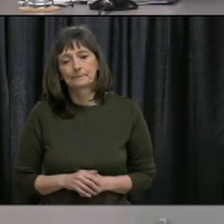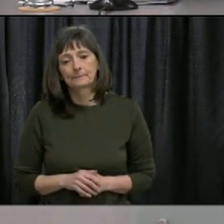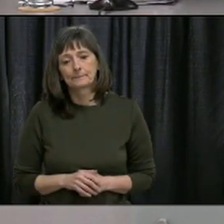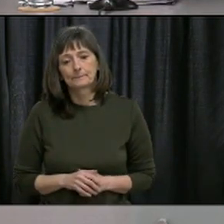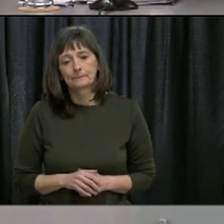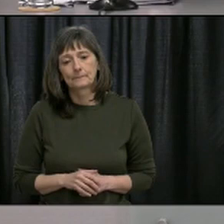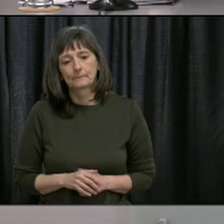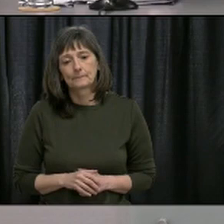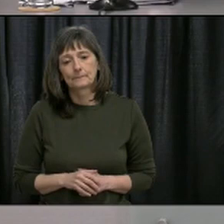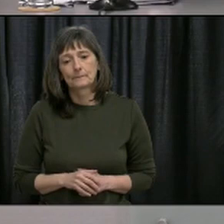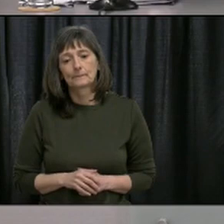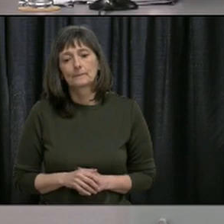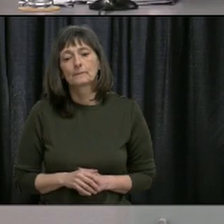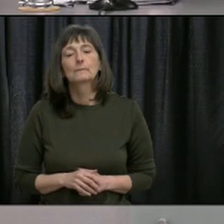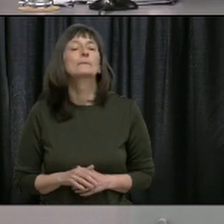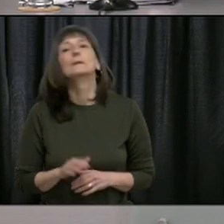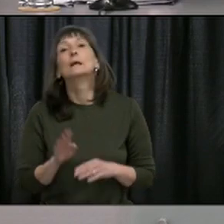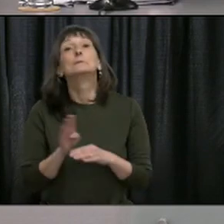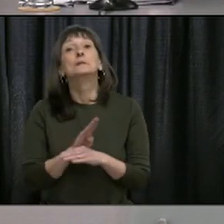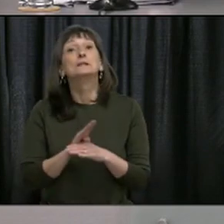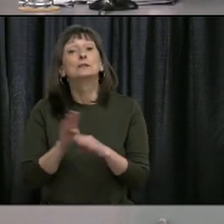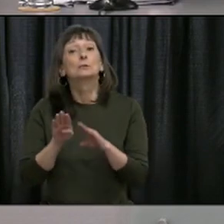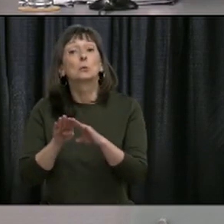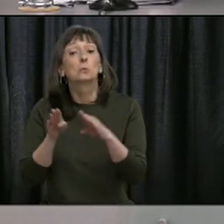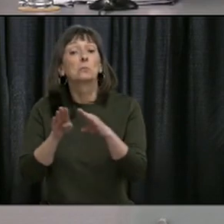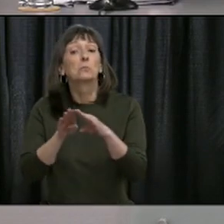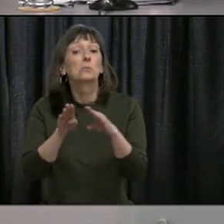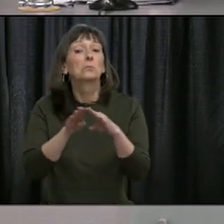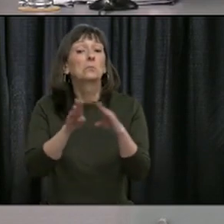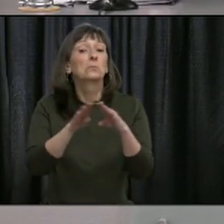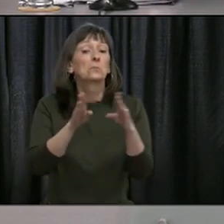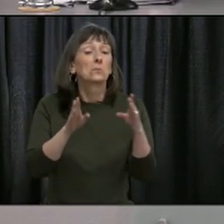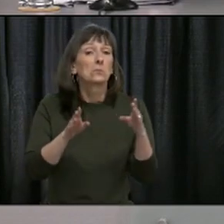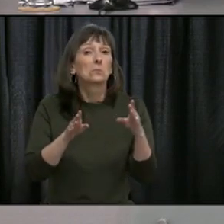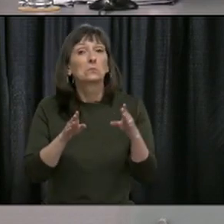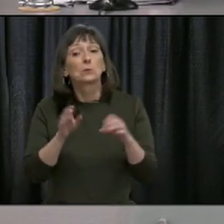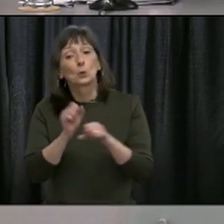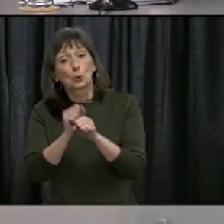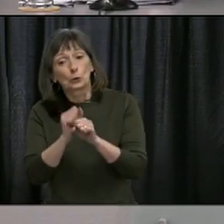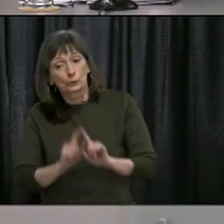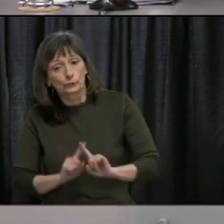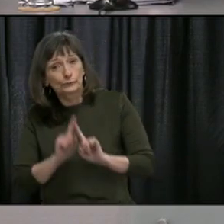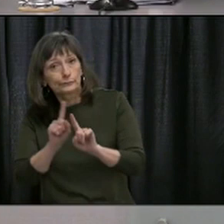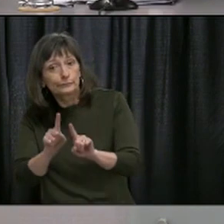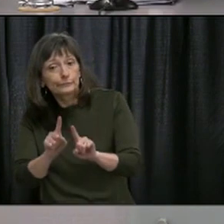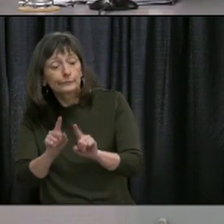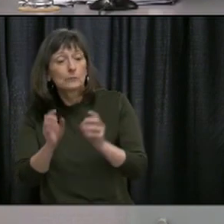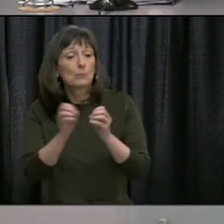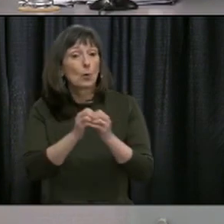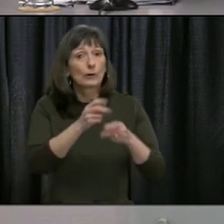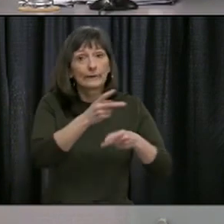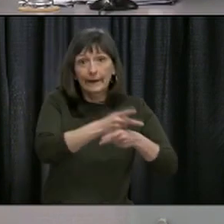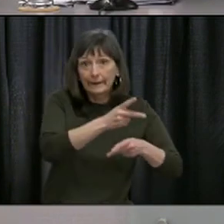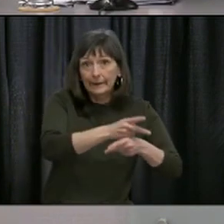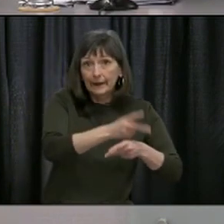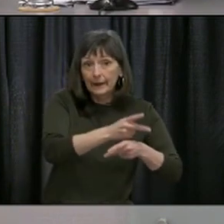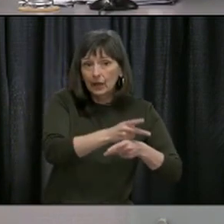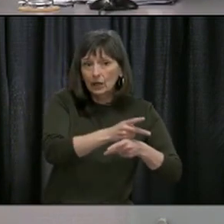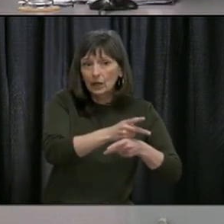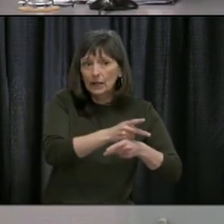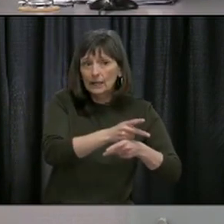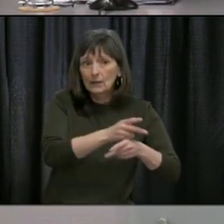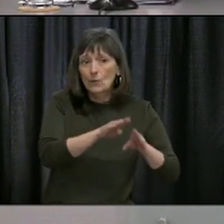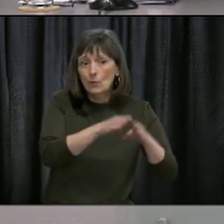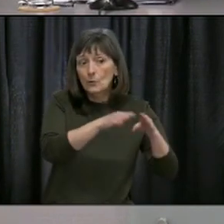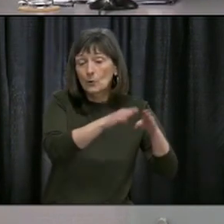As business is open, people start going back to work, we're looking at more and more daycare operators open. Are you going to run into the same sorts of